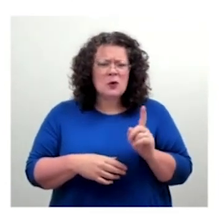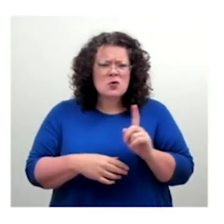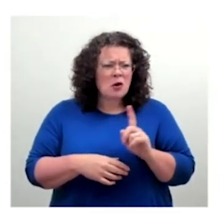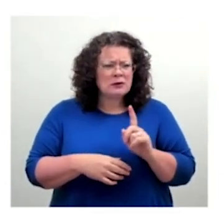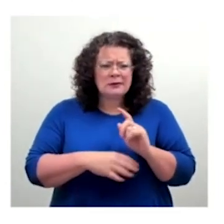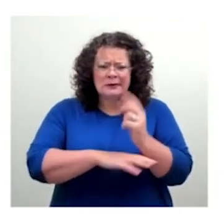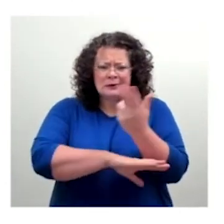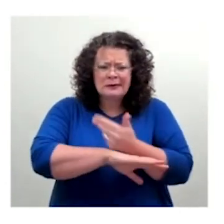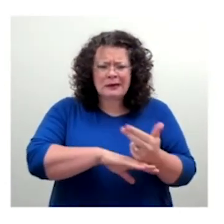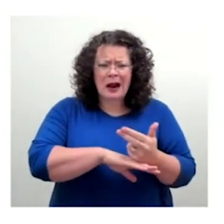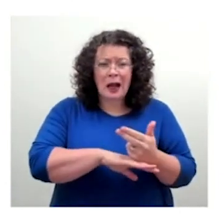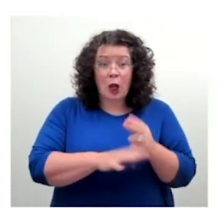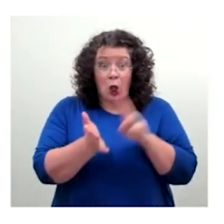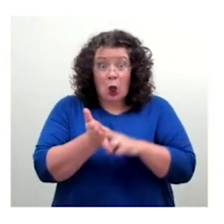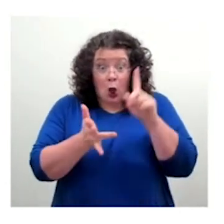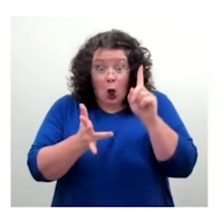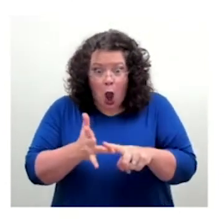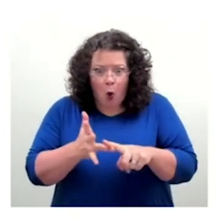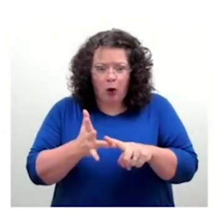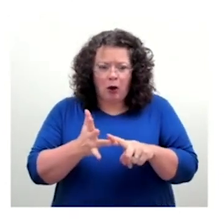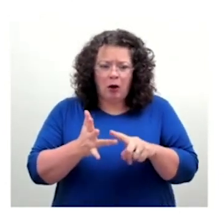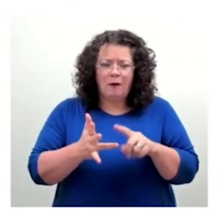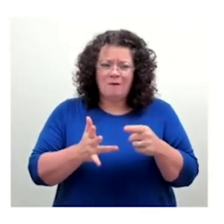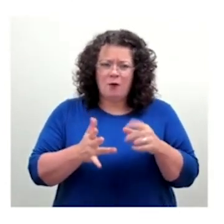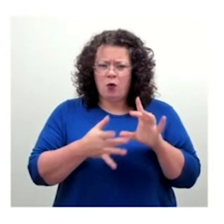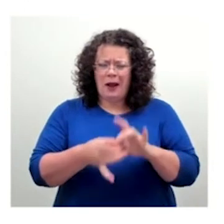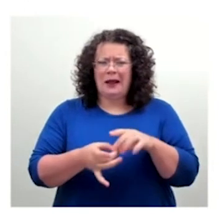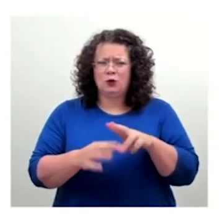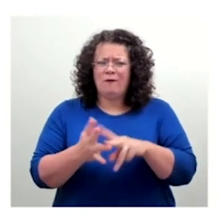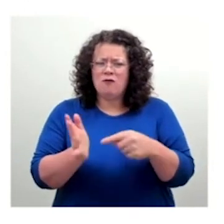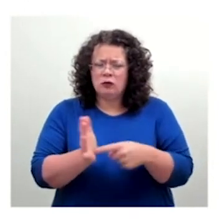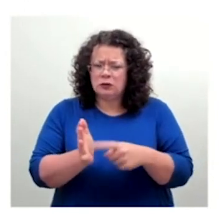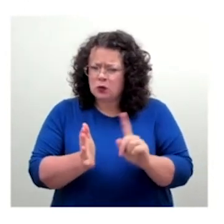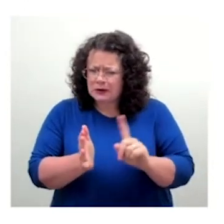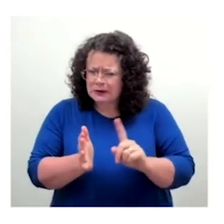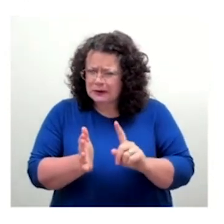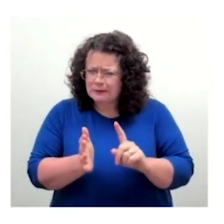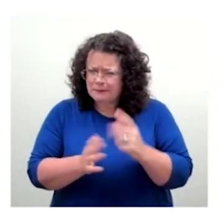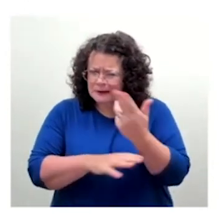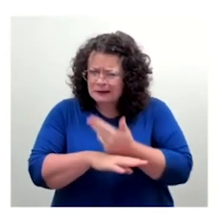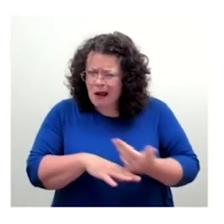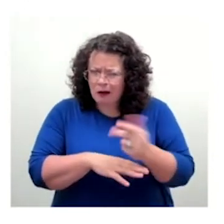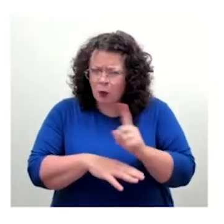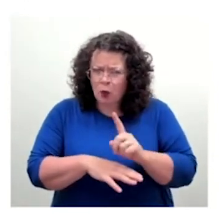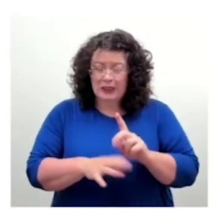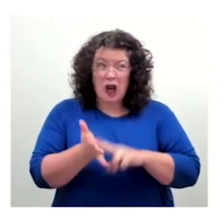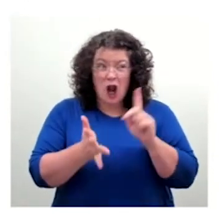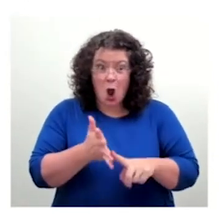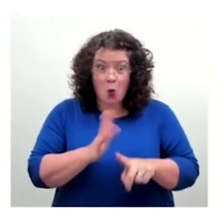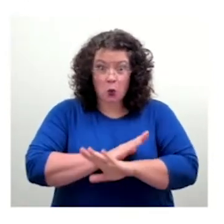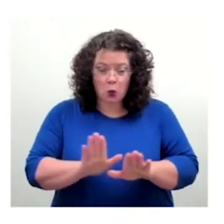Tight letter spacing. Stop spacing characters too tightly. It's an absolute nightmare,